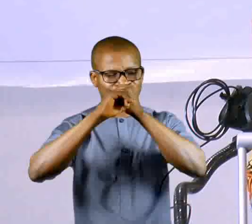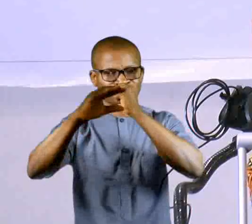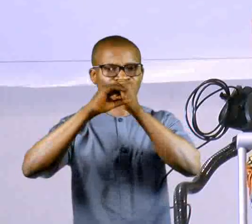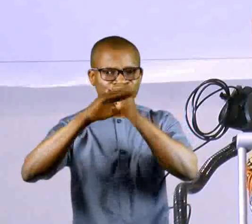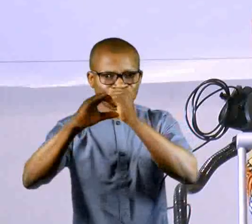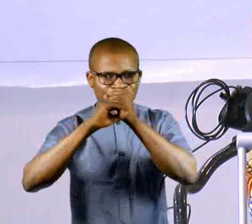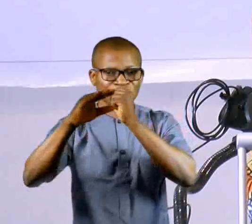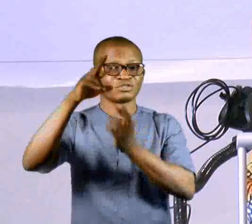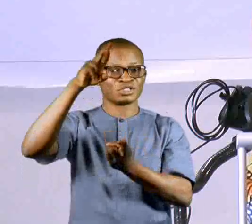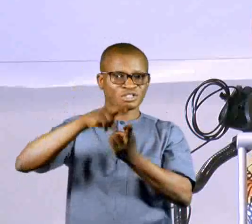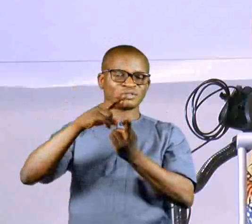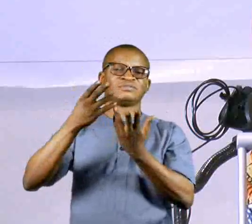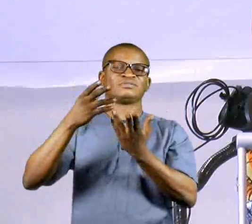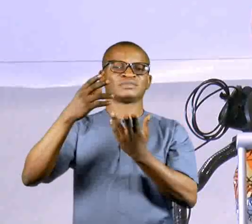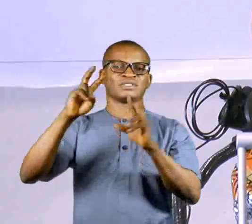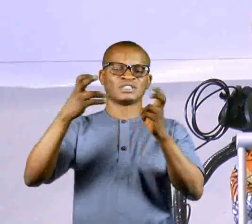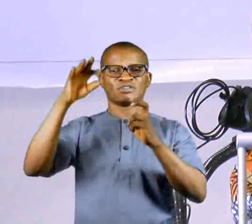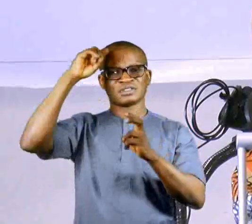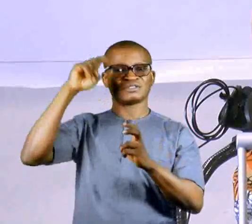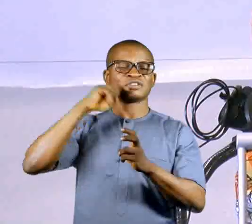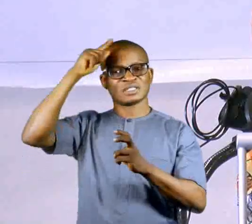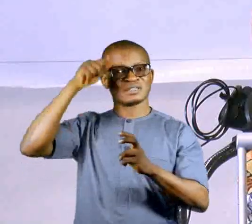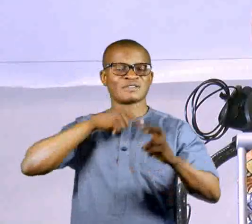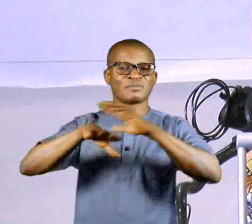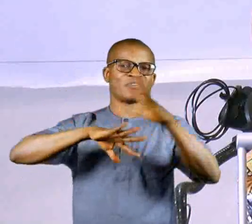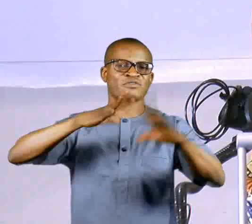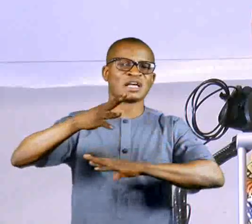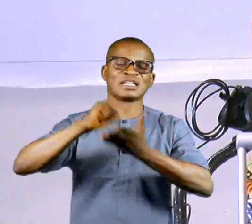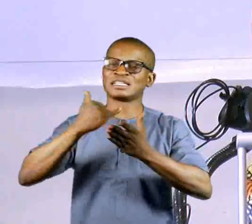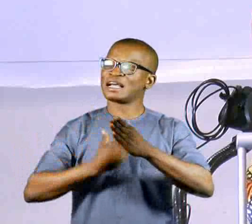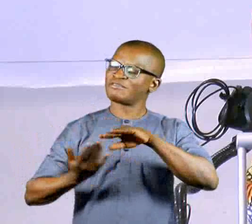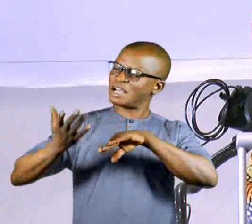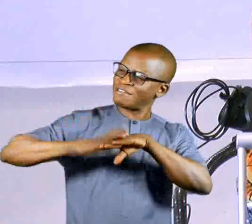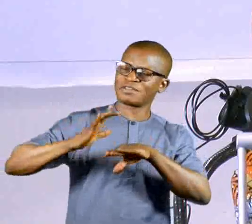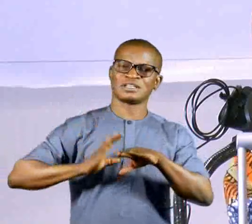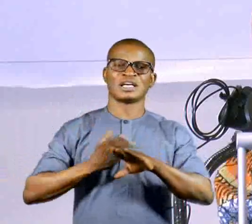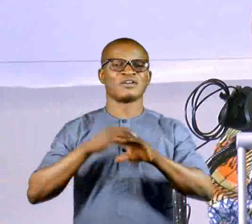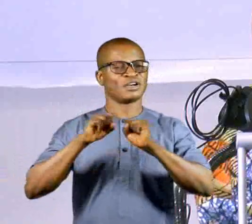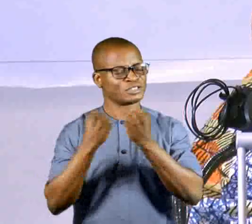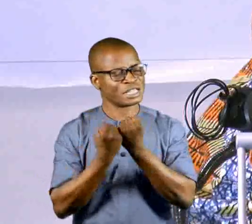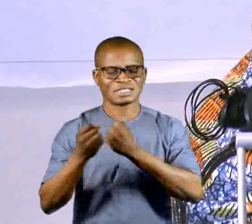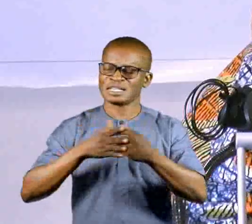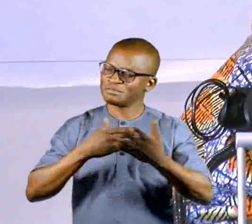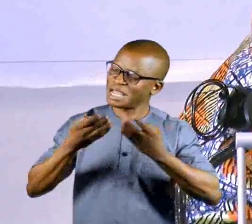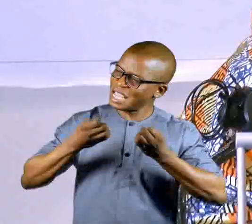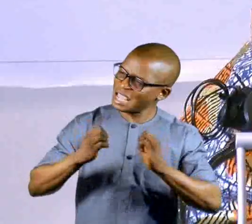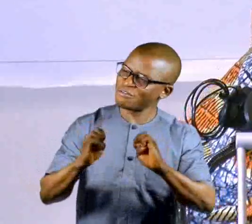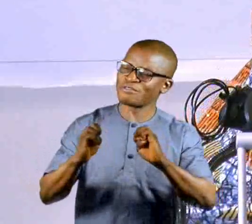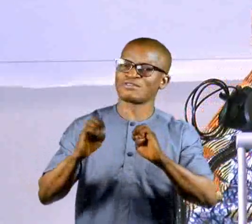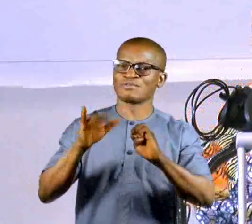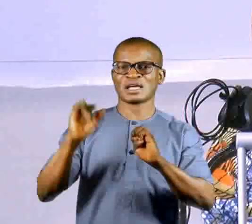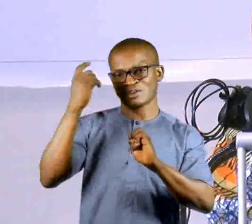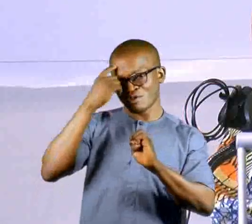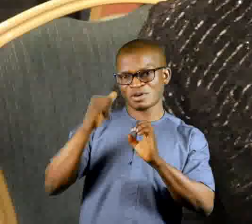tide of sexual and gender-based violence which has continued to plague our society despite the efforts being made by government and